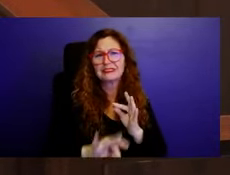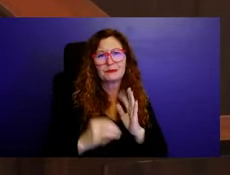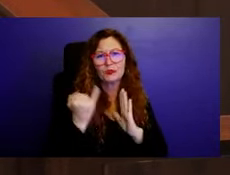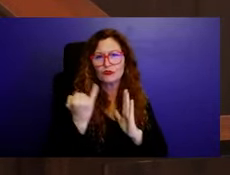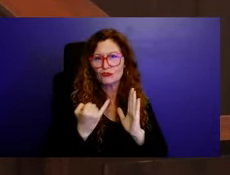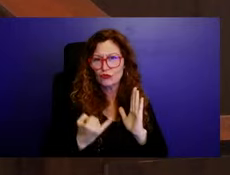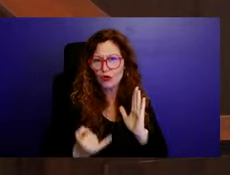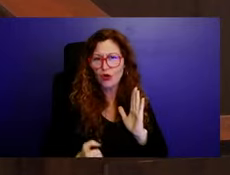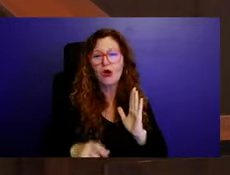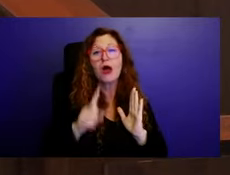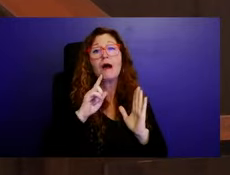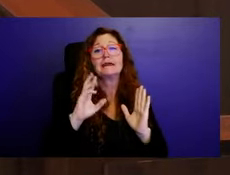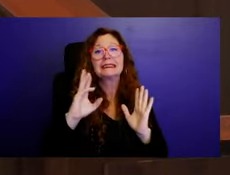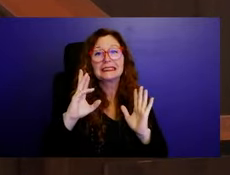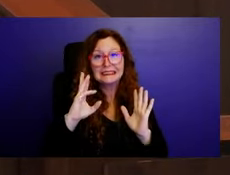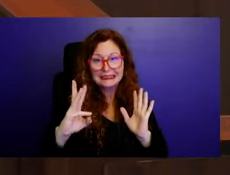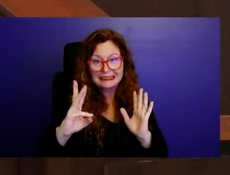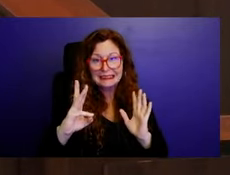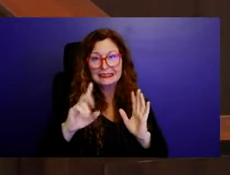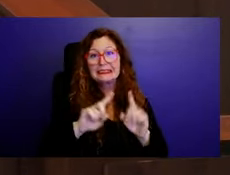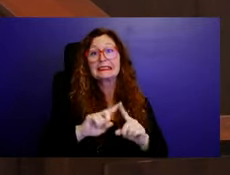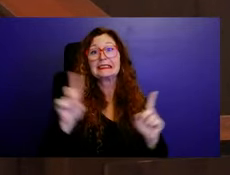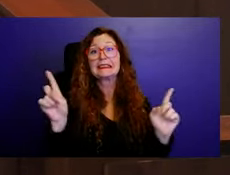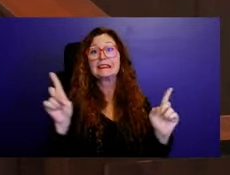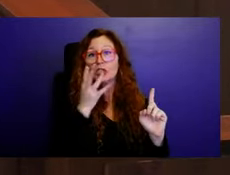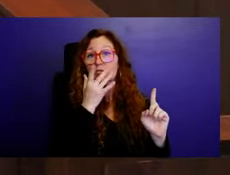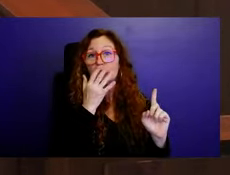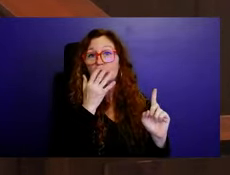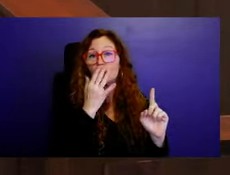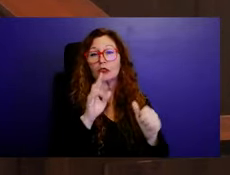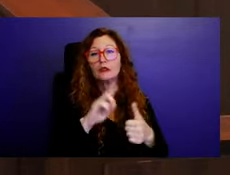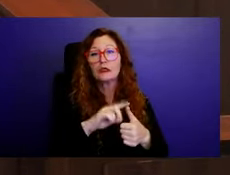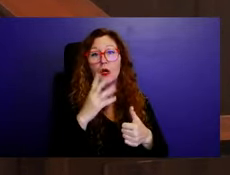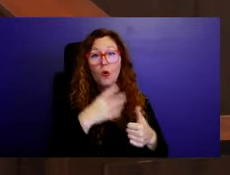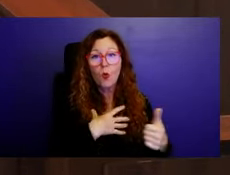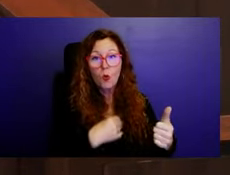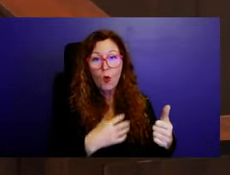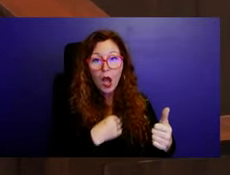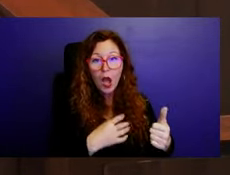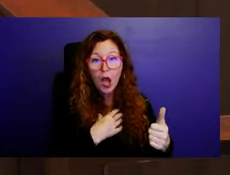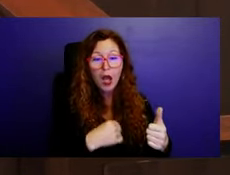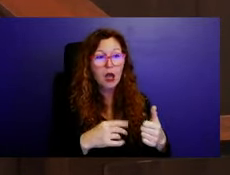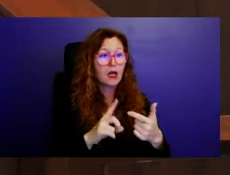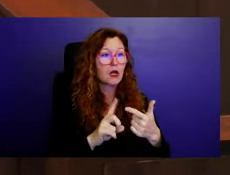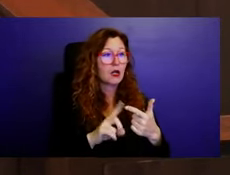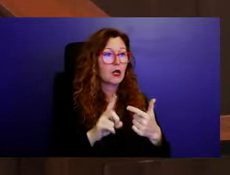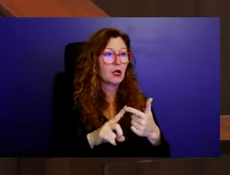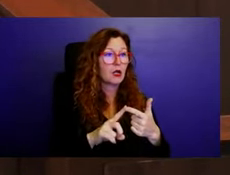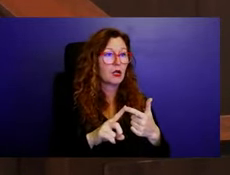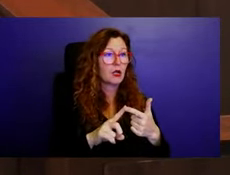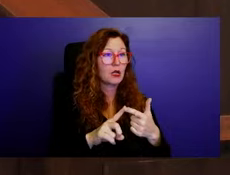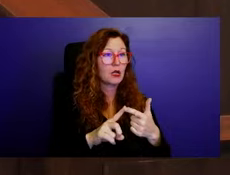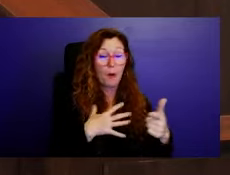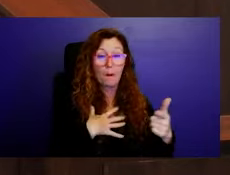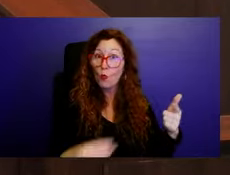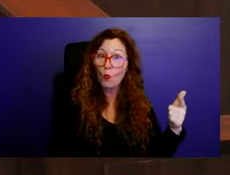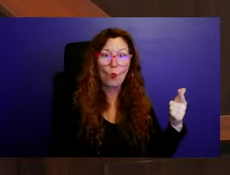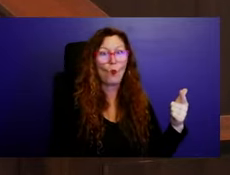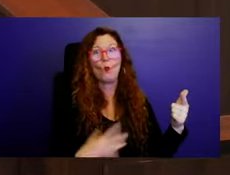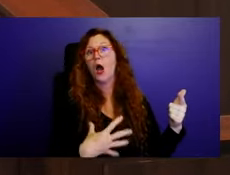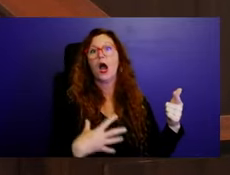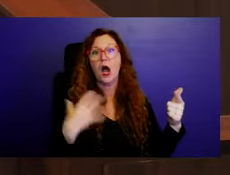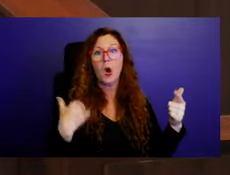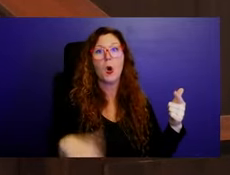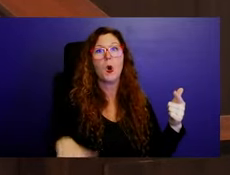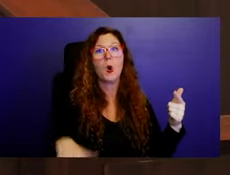schemes that range from, uh, you know, the white one, the Browning, I believe is it's our, we call it extra white. It's a very, very popular, uh, color scheme